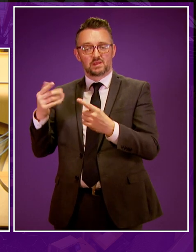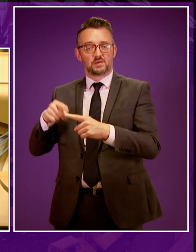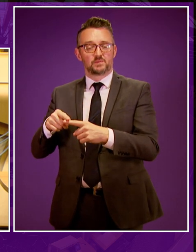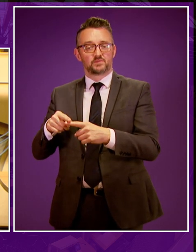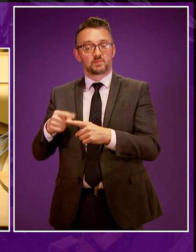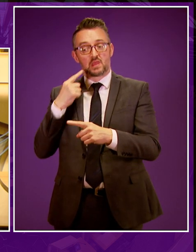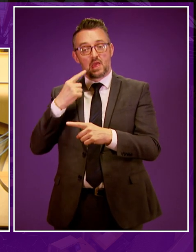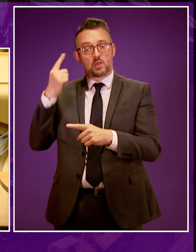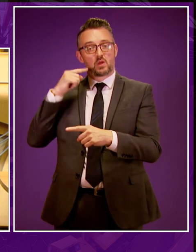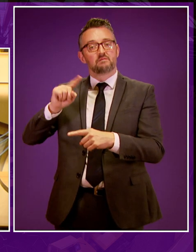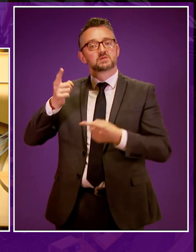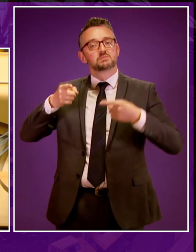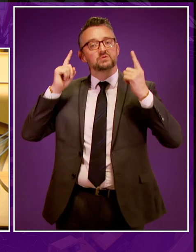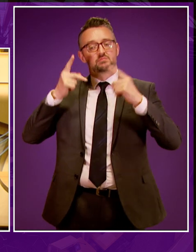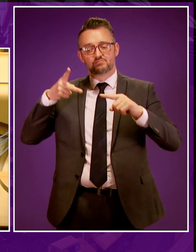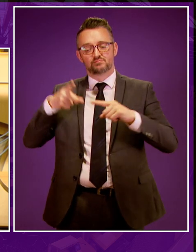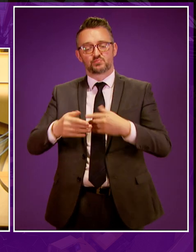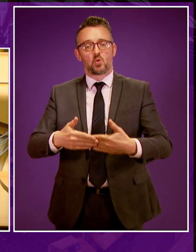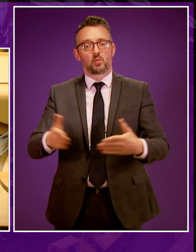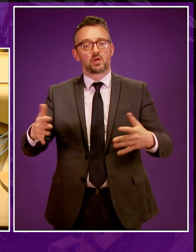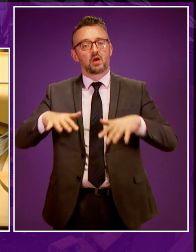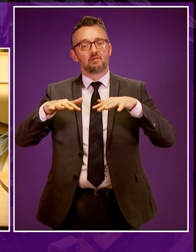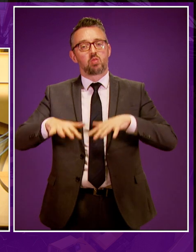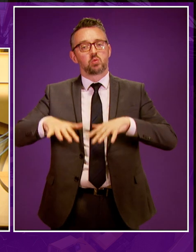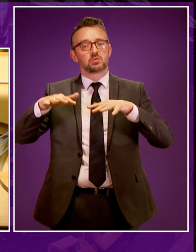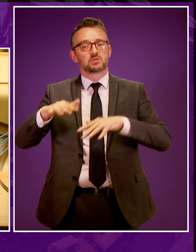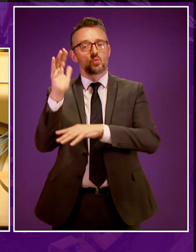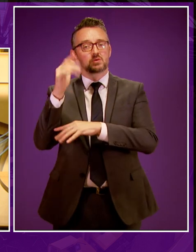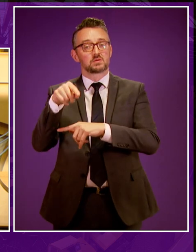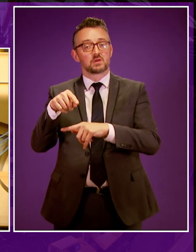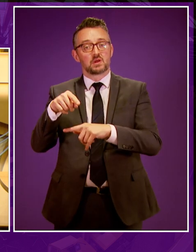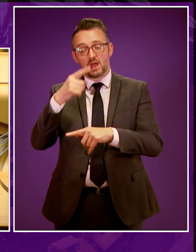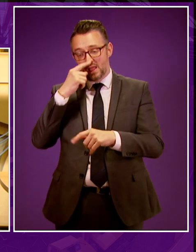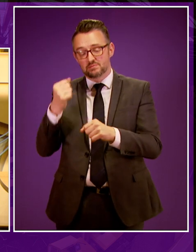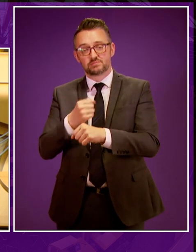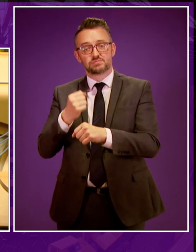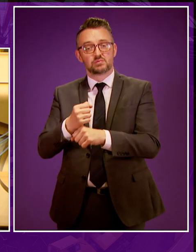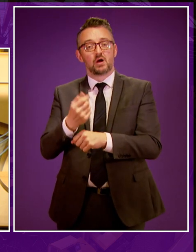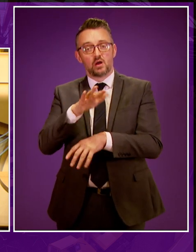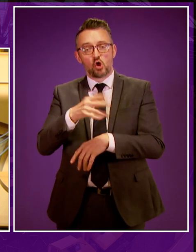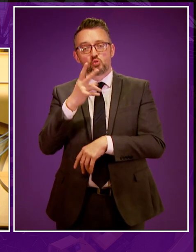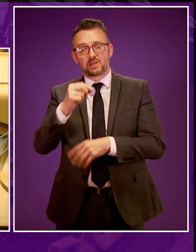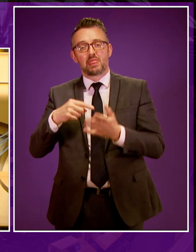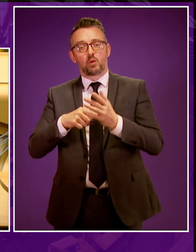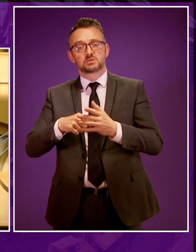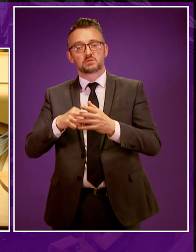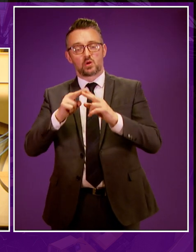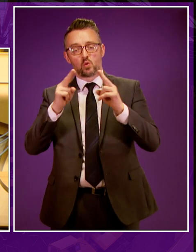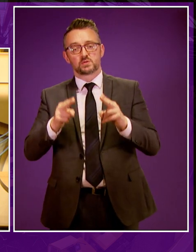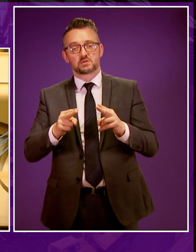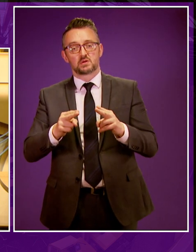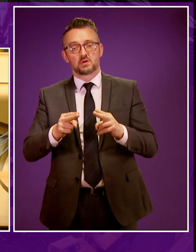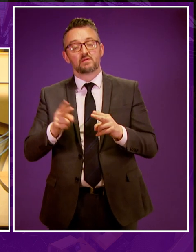Just last week, the First Minister opened the world's first floating wind farm, which will generate enough power for around 20,000 homes. If we can remove the